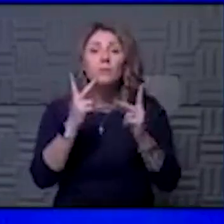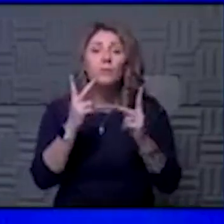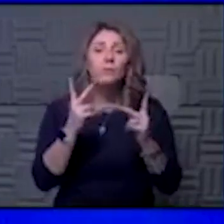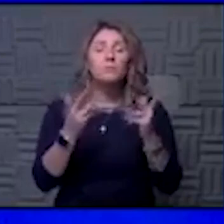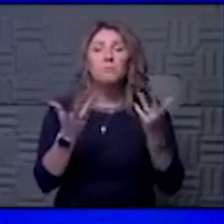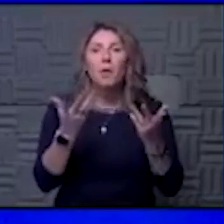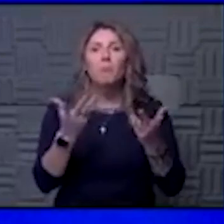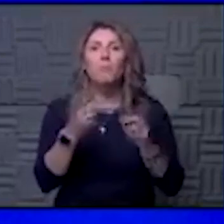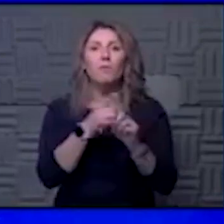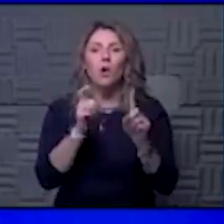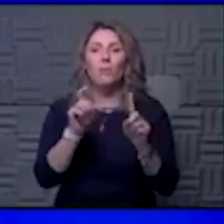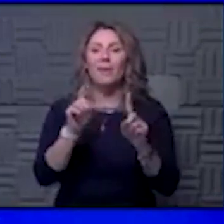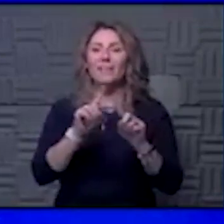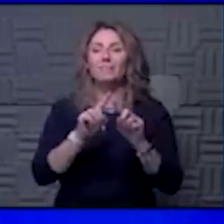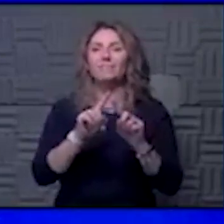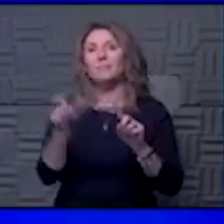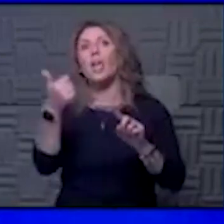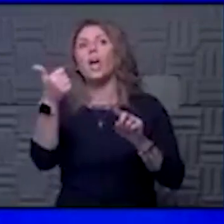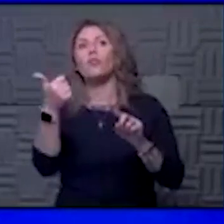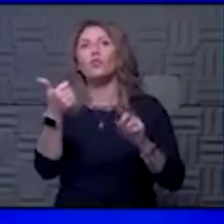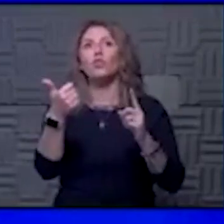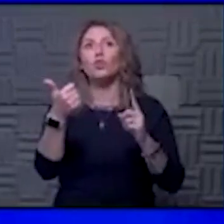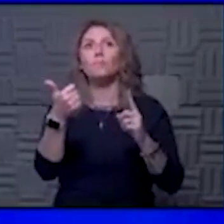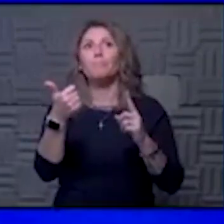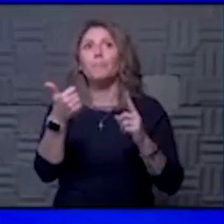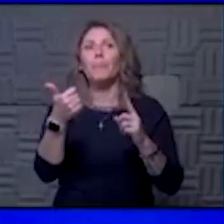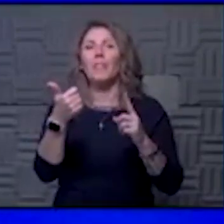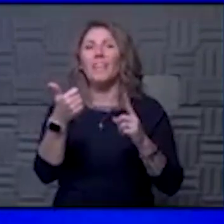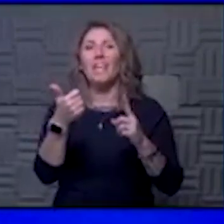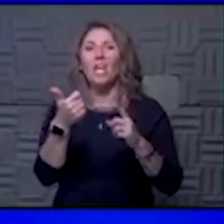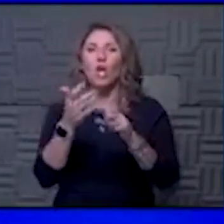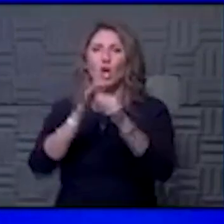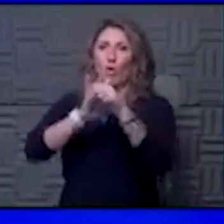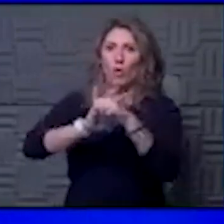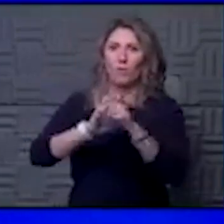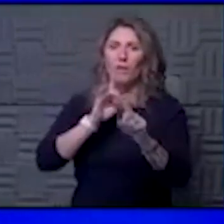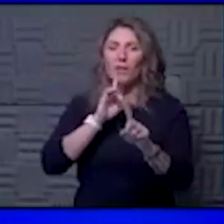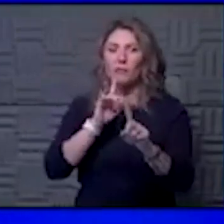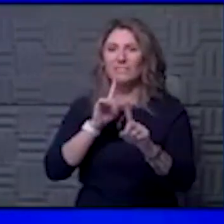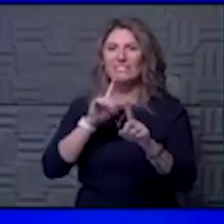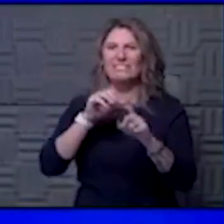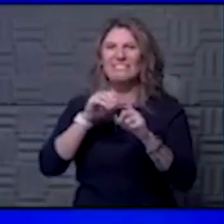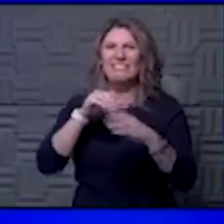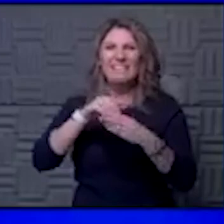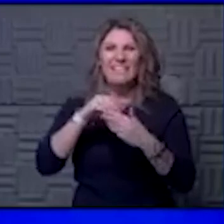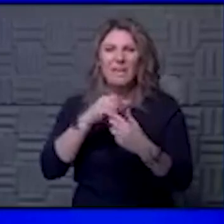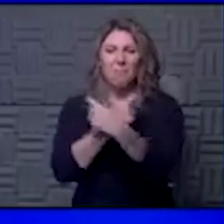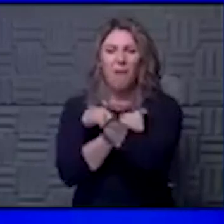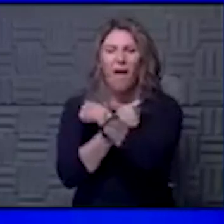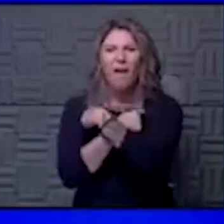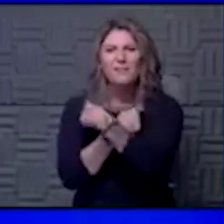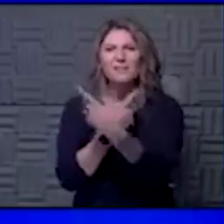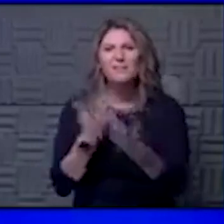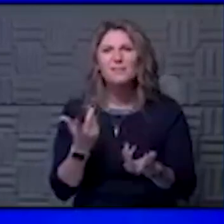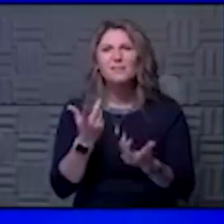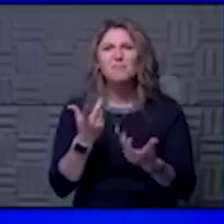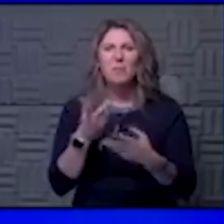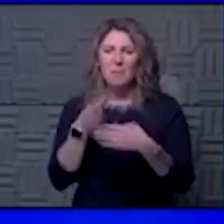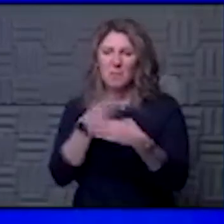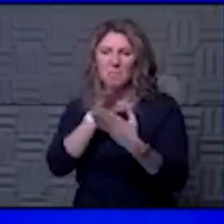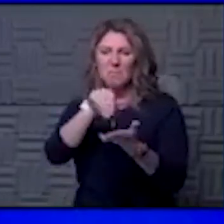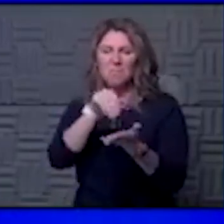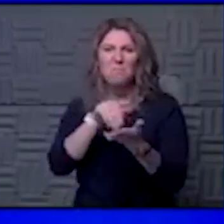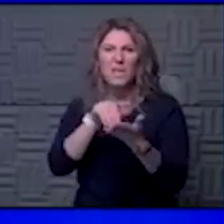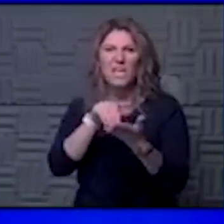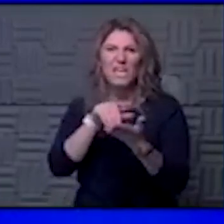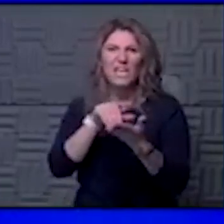another type of corona, another isolate of coronavirus, probably in bats in the mid-1900s.